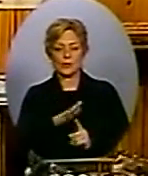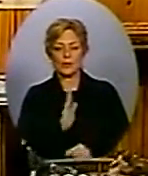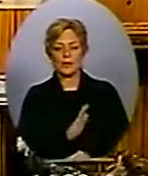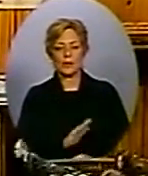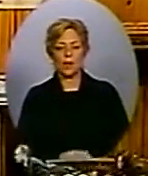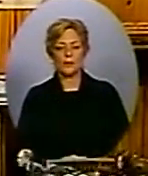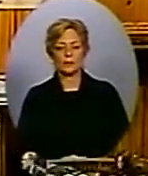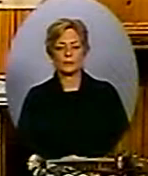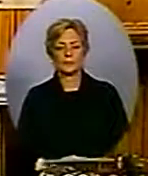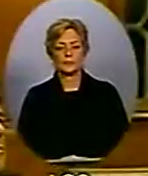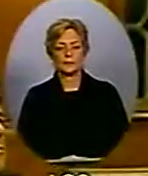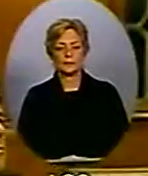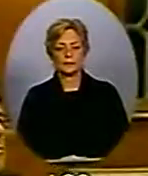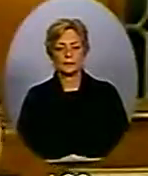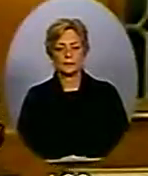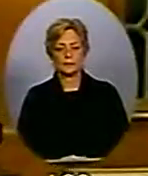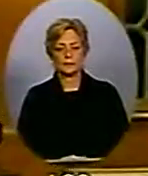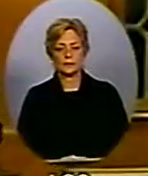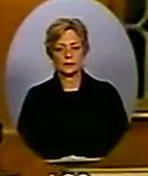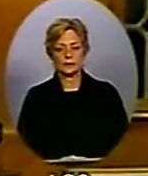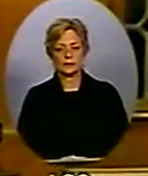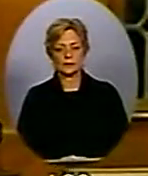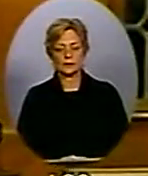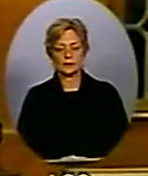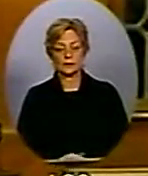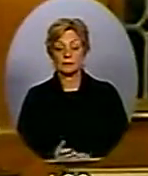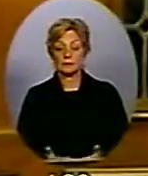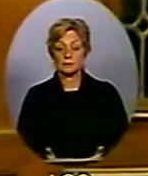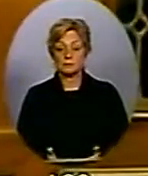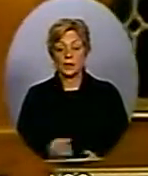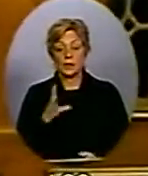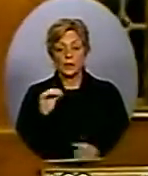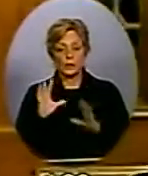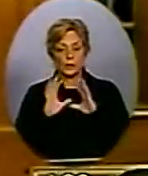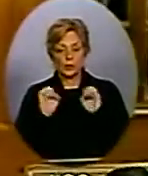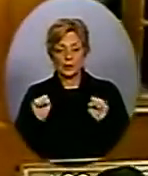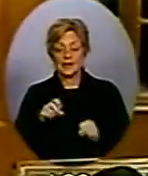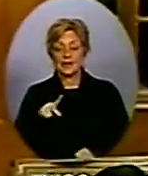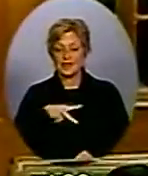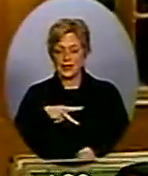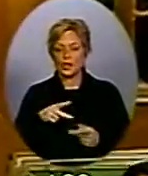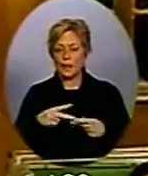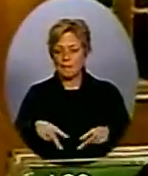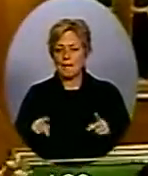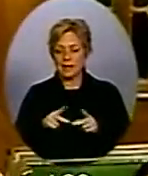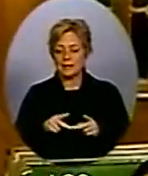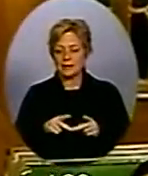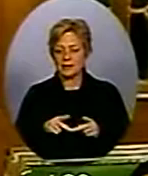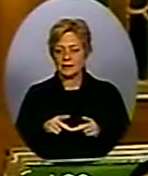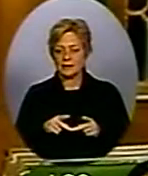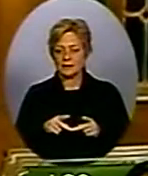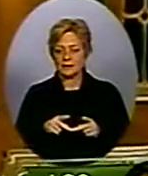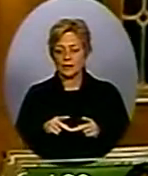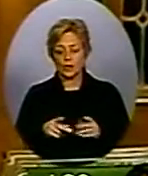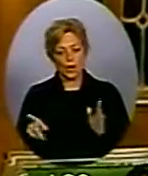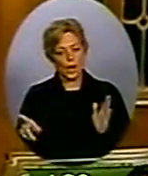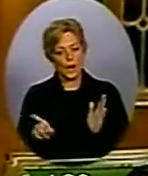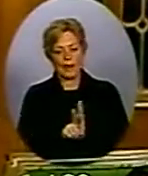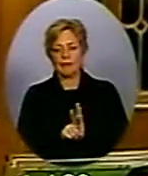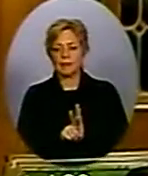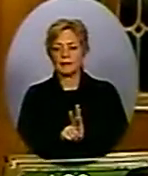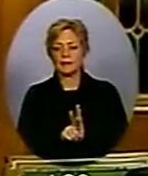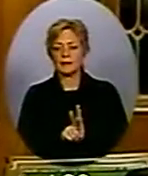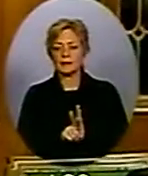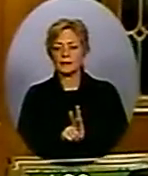The Honourable Parliamentary Secretary to the Minister of Transport. Actually, Mr. Speaker, it was our party that instituted the ban on corporate and union